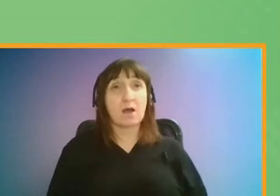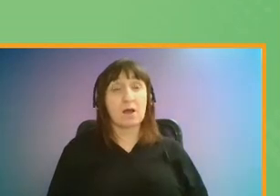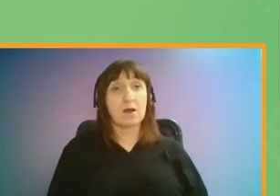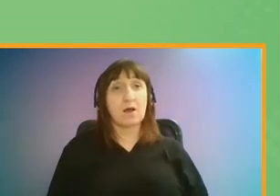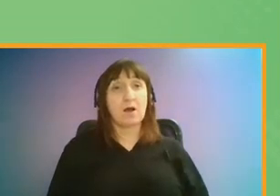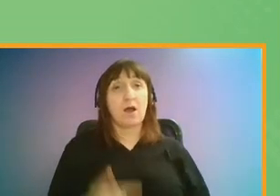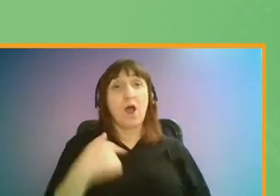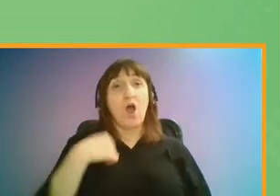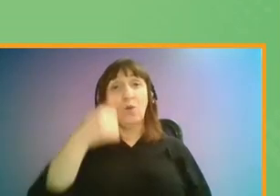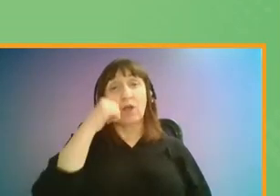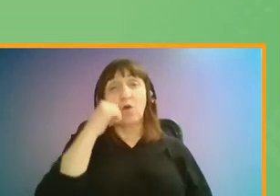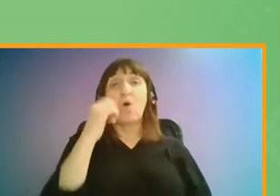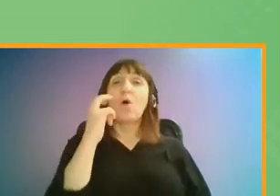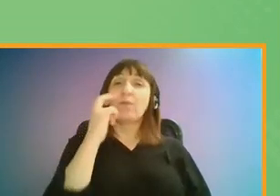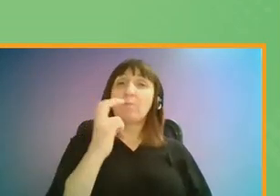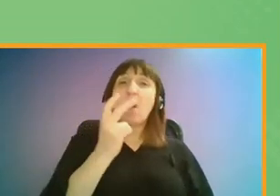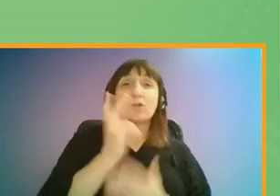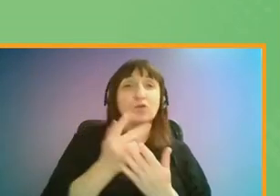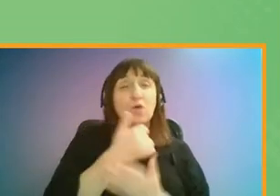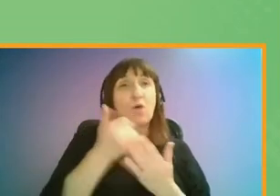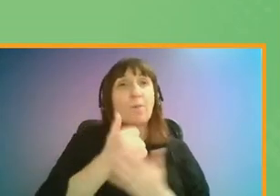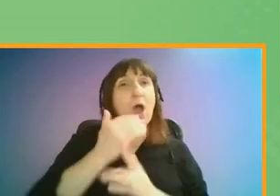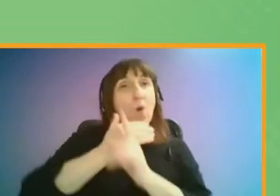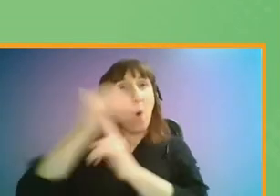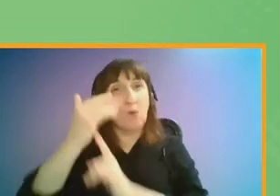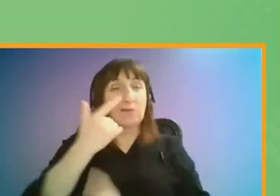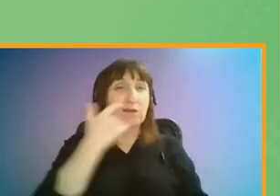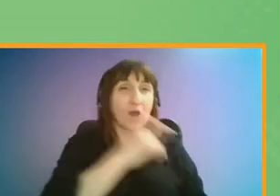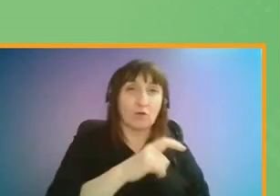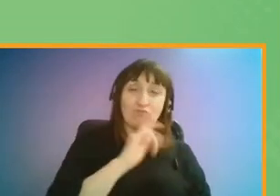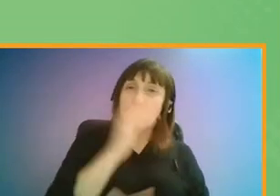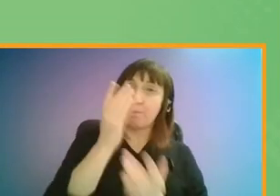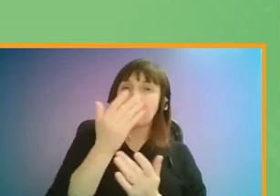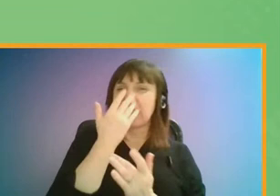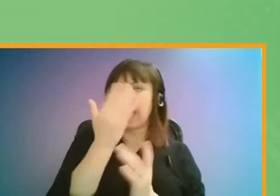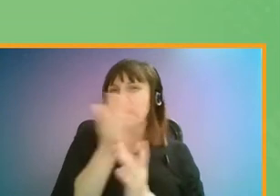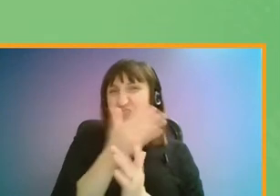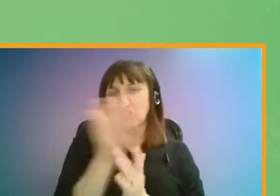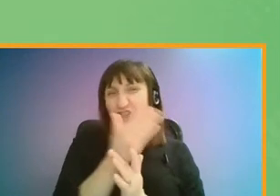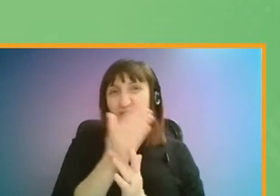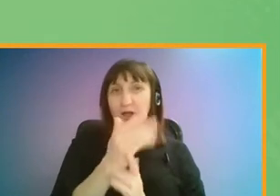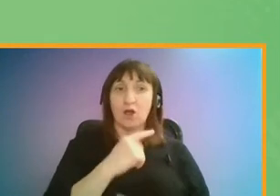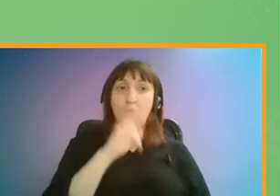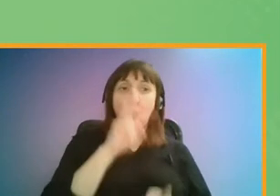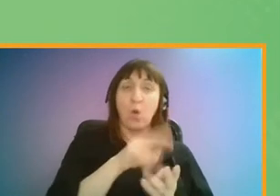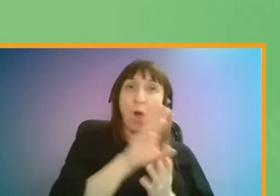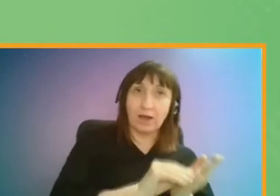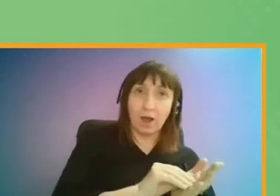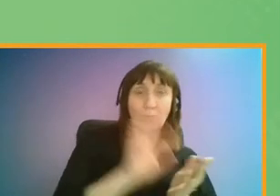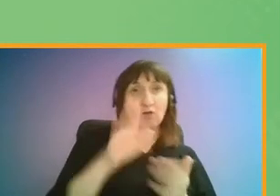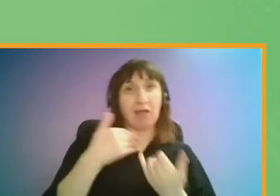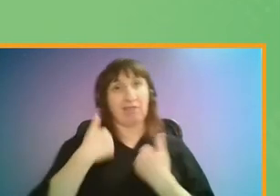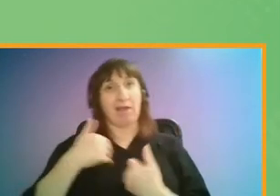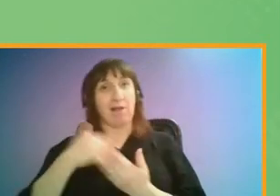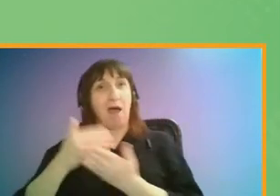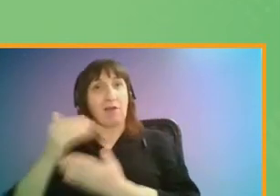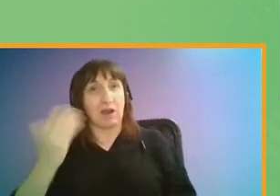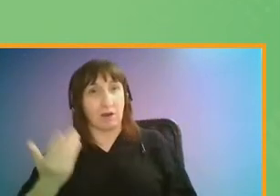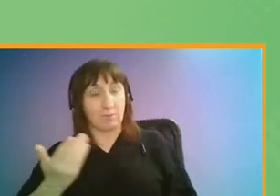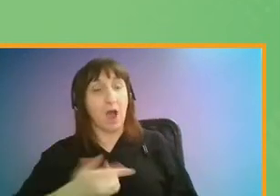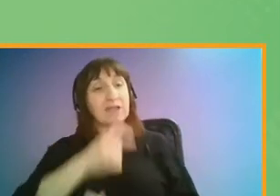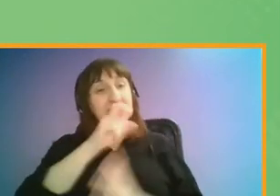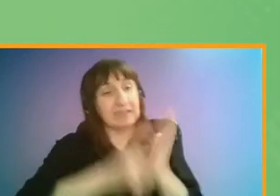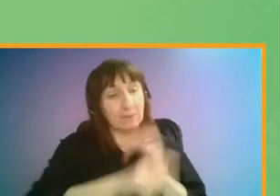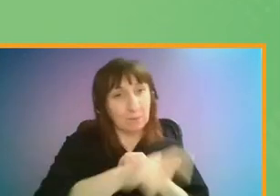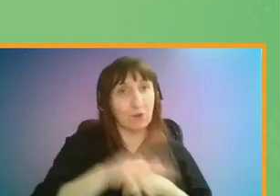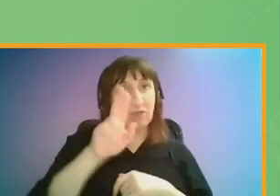We know that the bus is used more often by the older and younger rather than the middle aged, by those of the lower income rather than higher income, by disabled people more